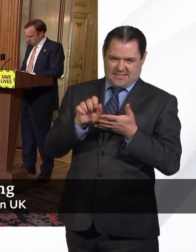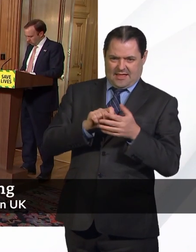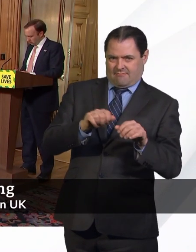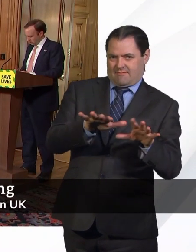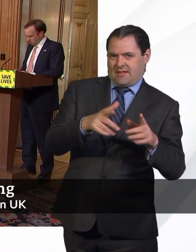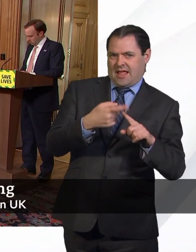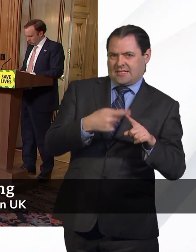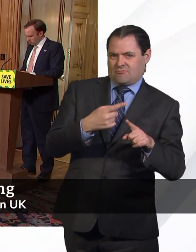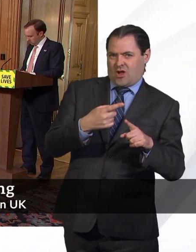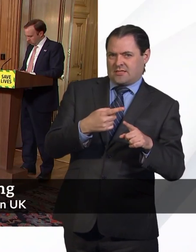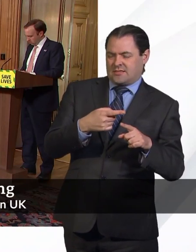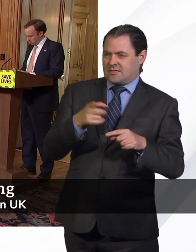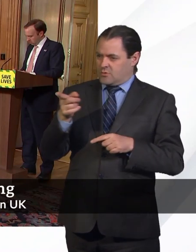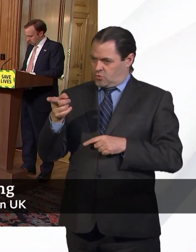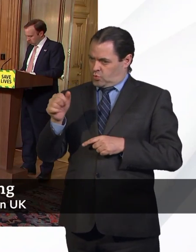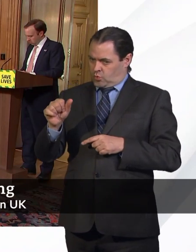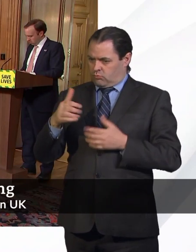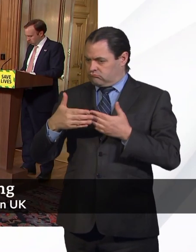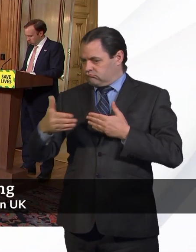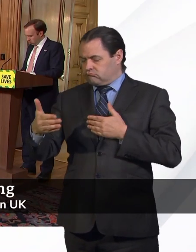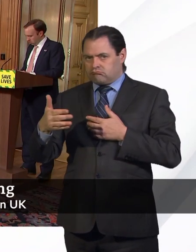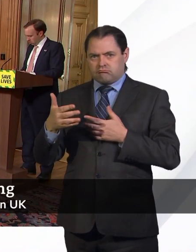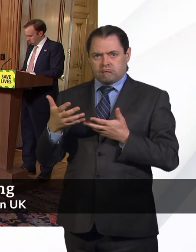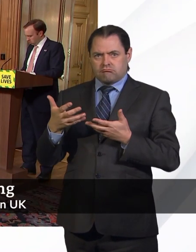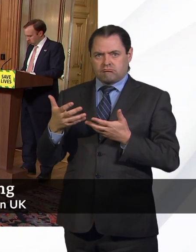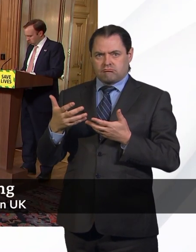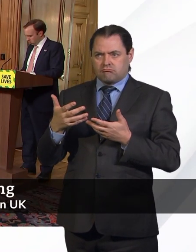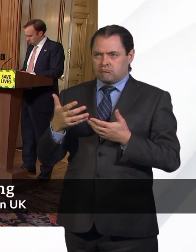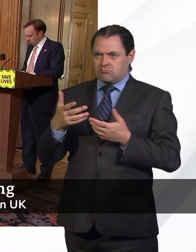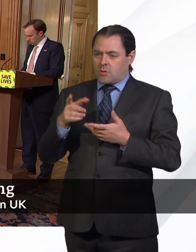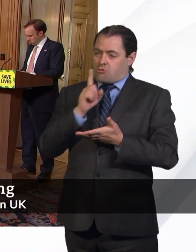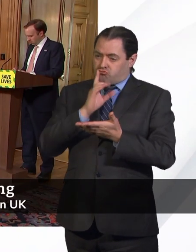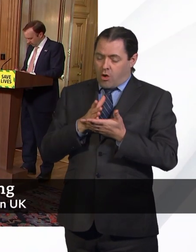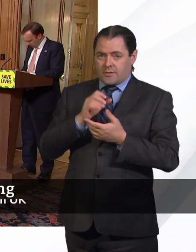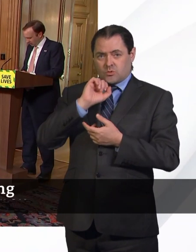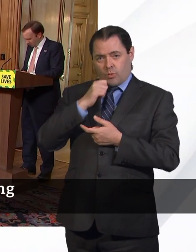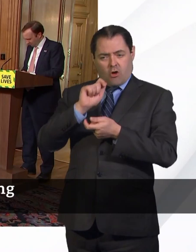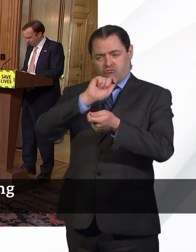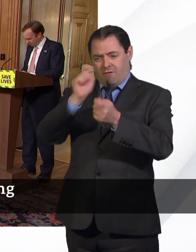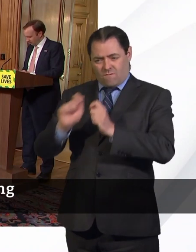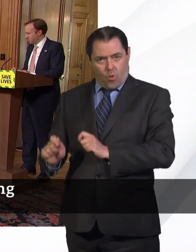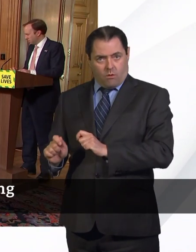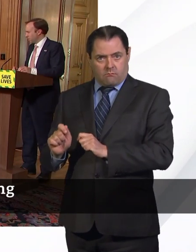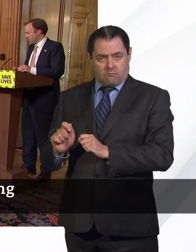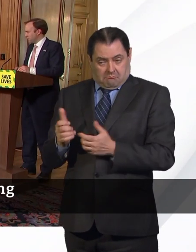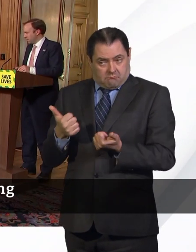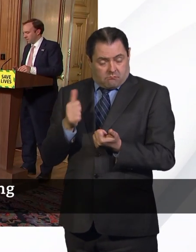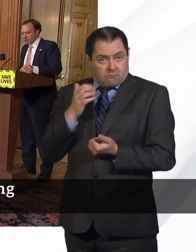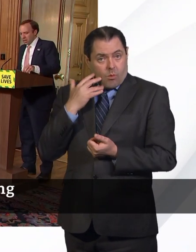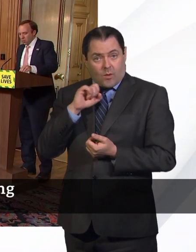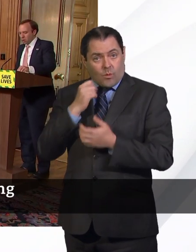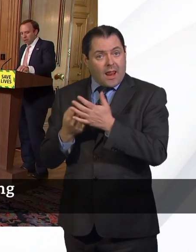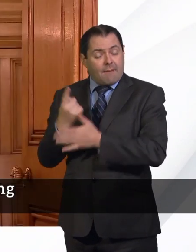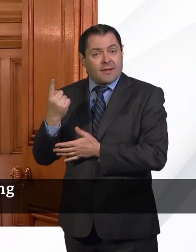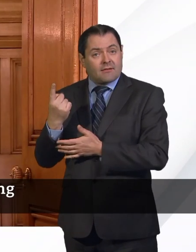plans and what is your timeframe for the long promised radical reform of social care?